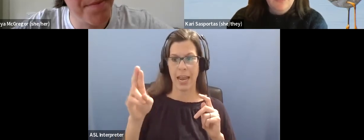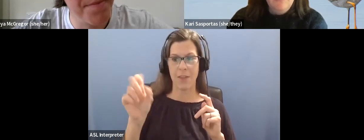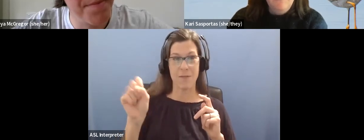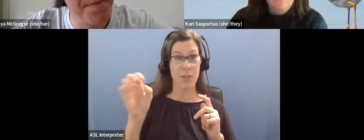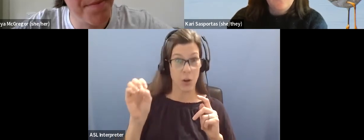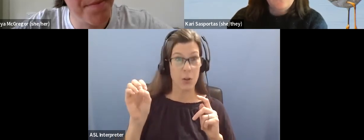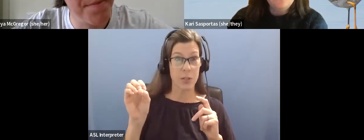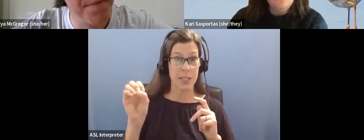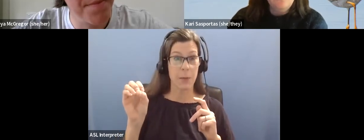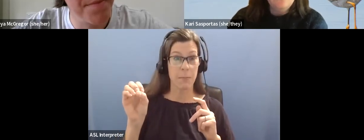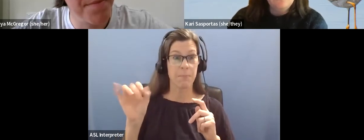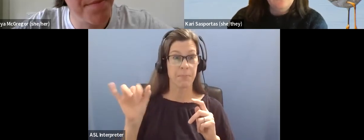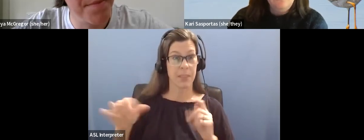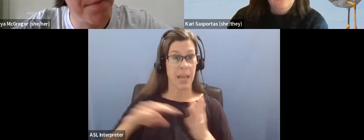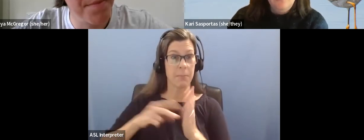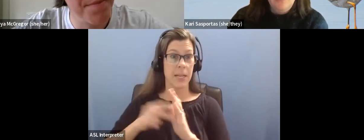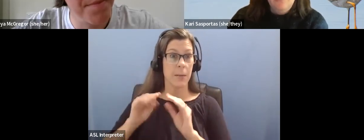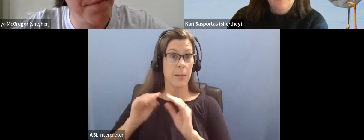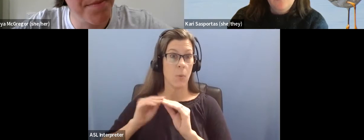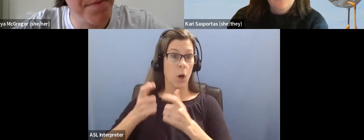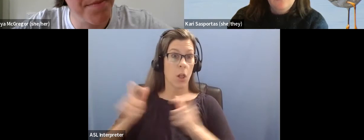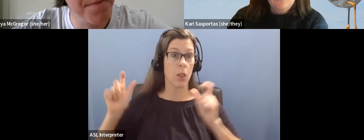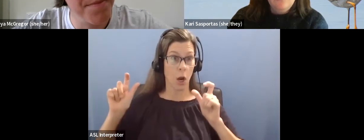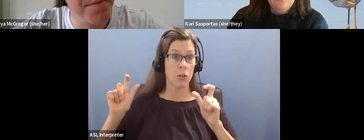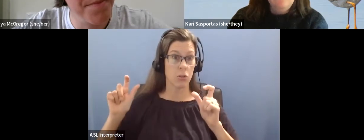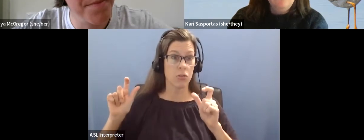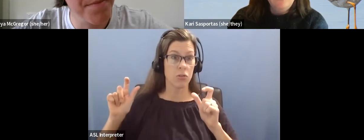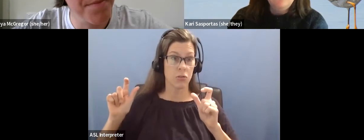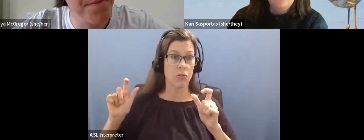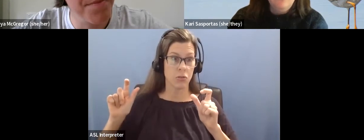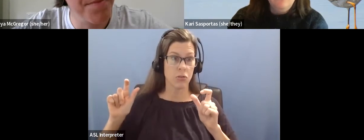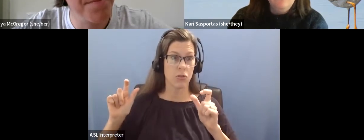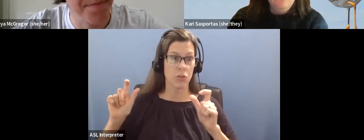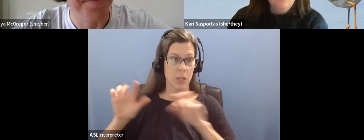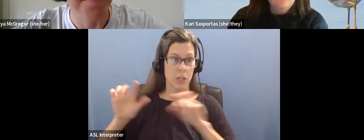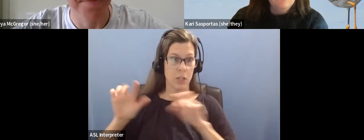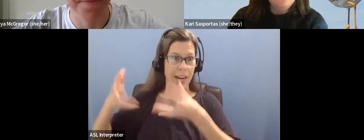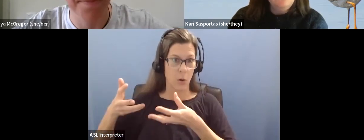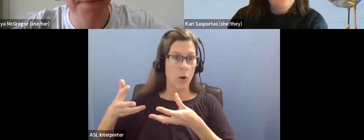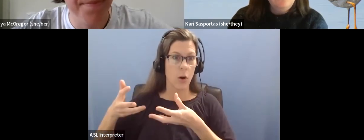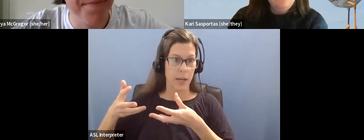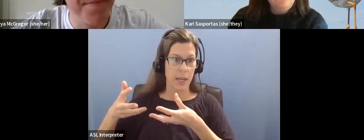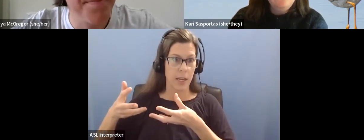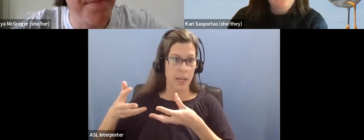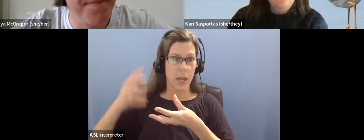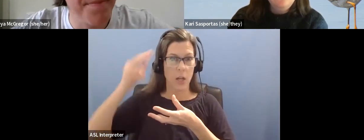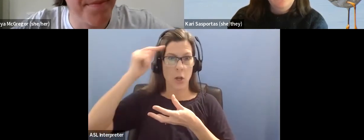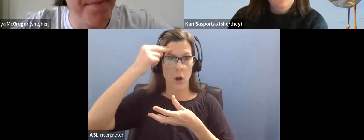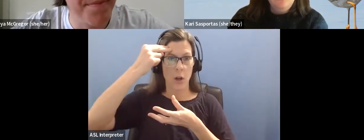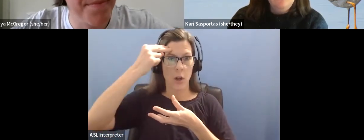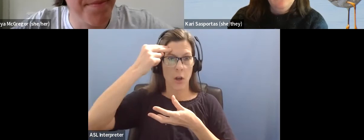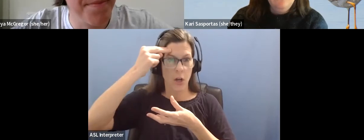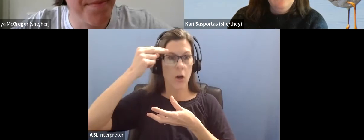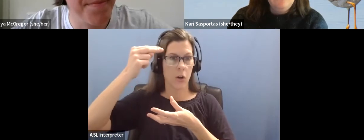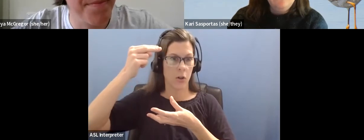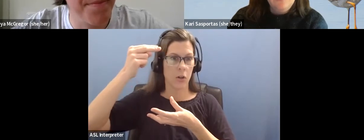um, refers to a larger, um, kind of category of neurological conditions. So that